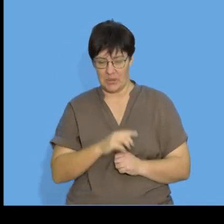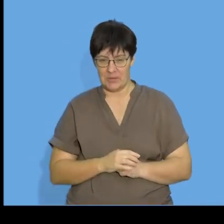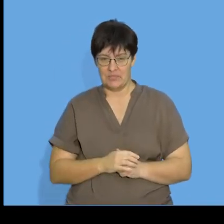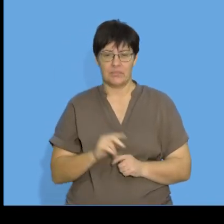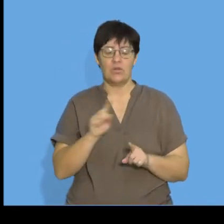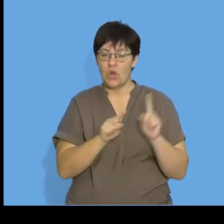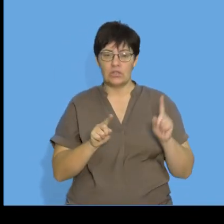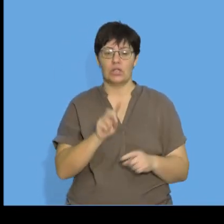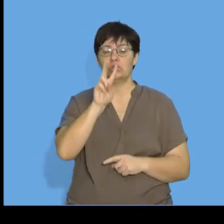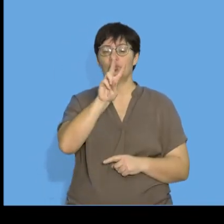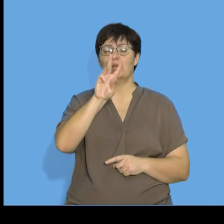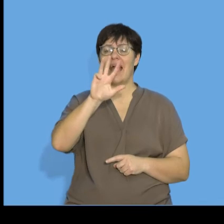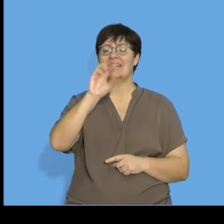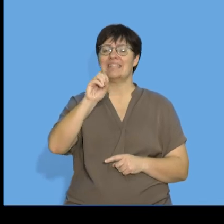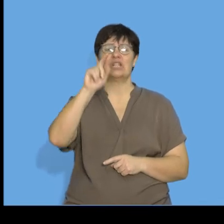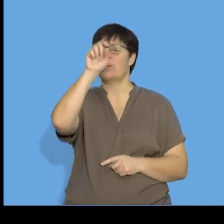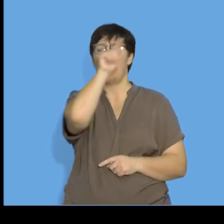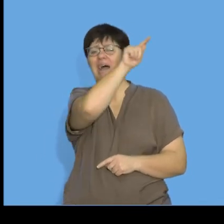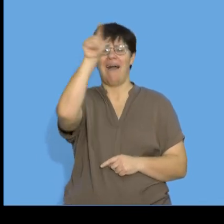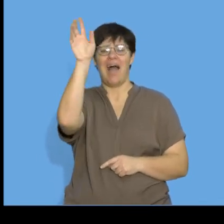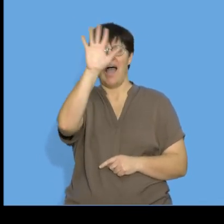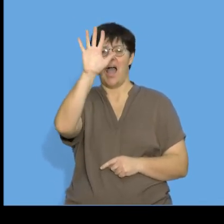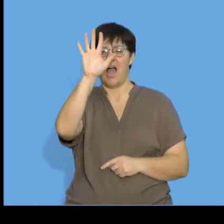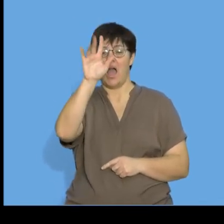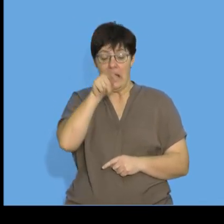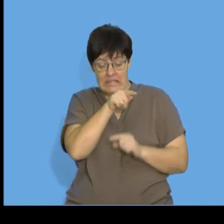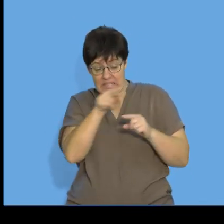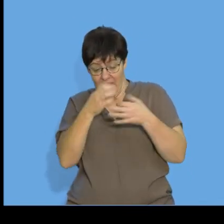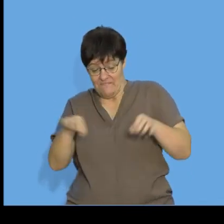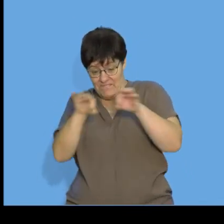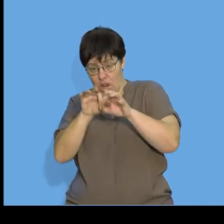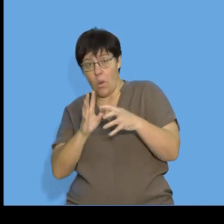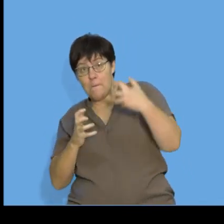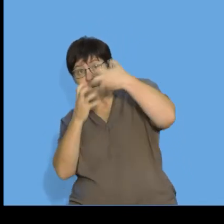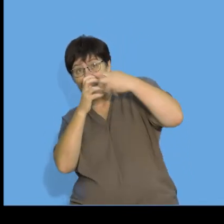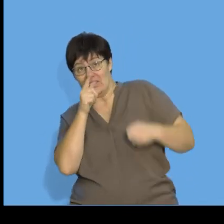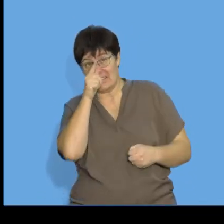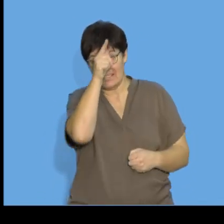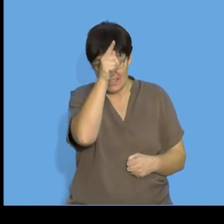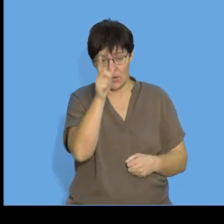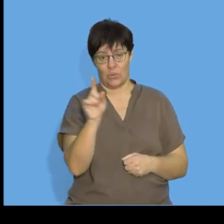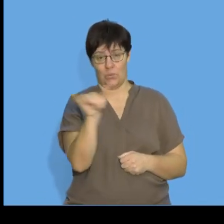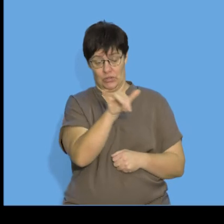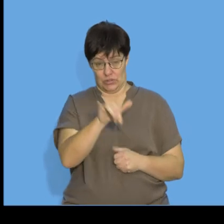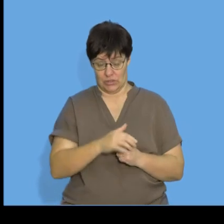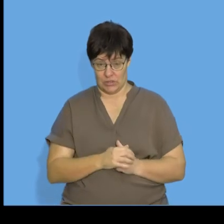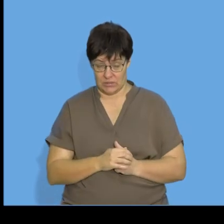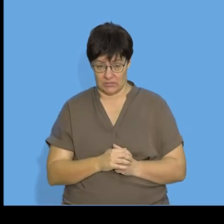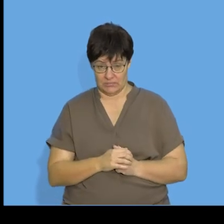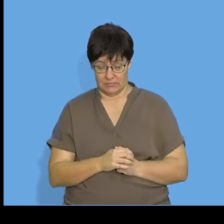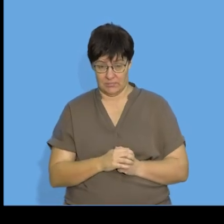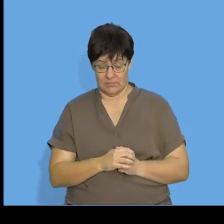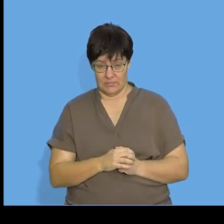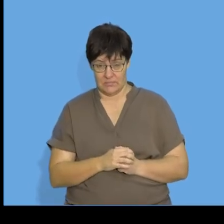the 290th term so it's not the 290th term I want to know which term